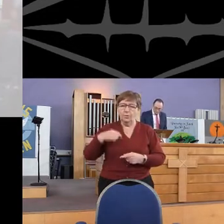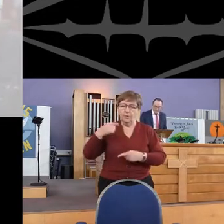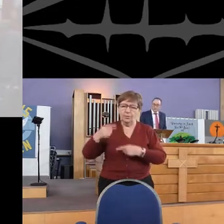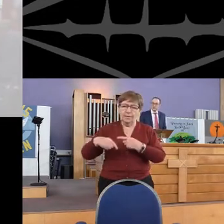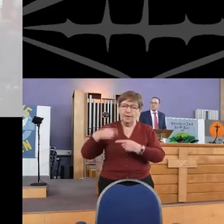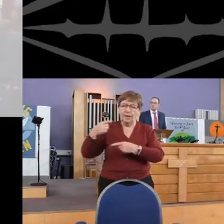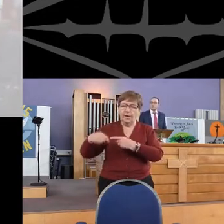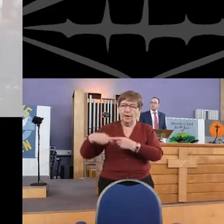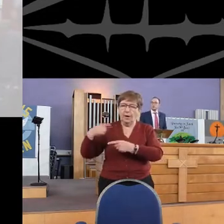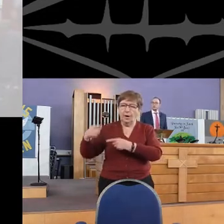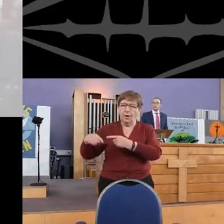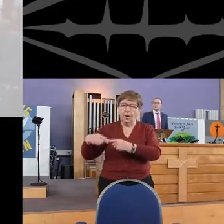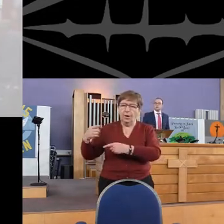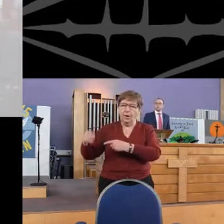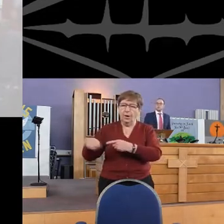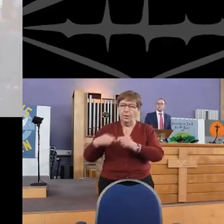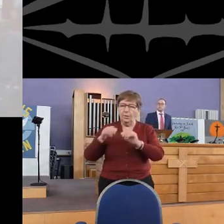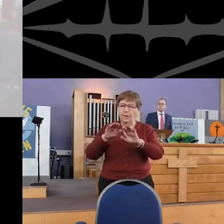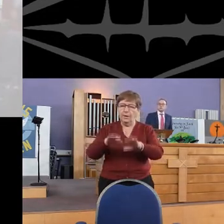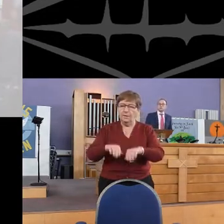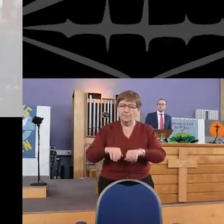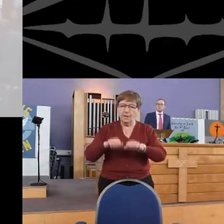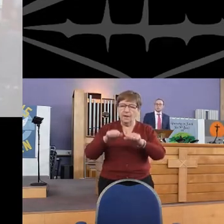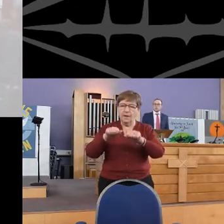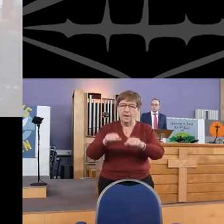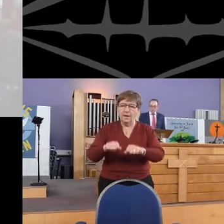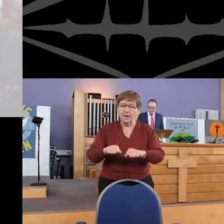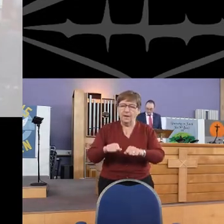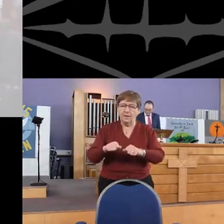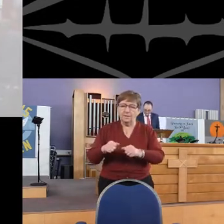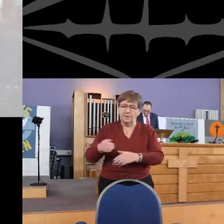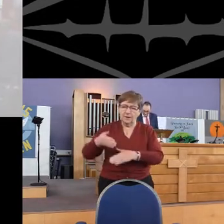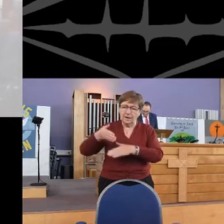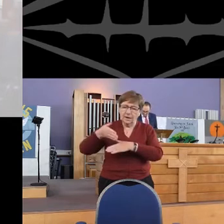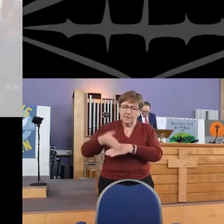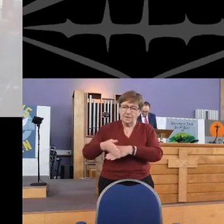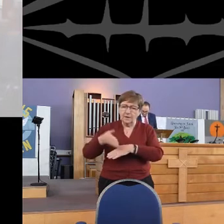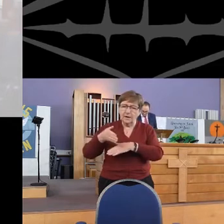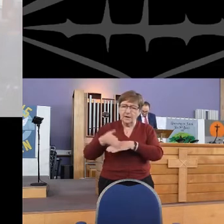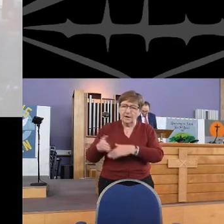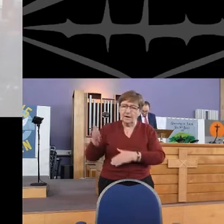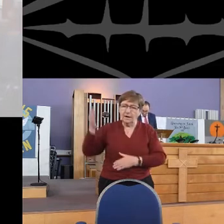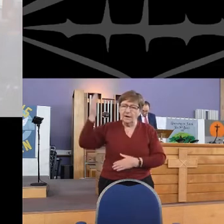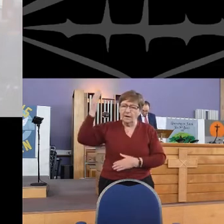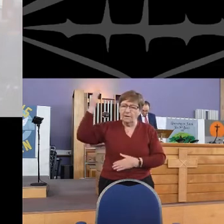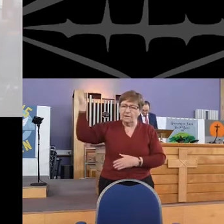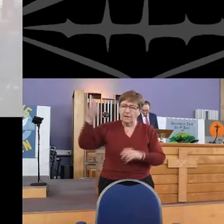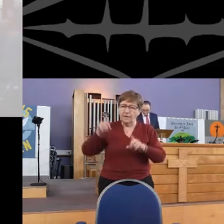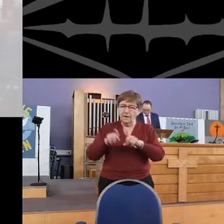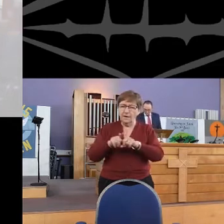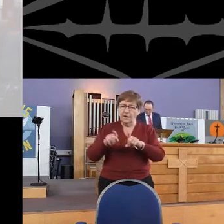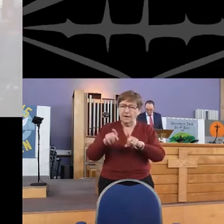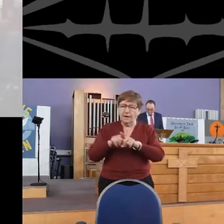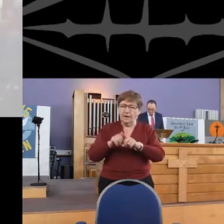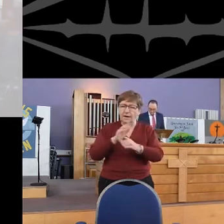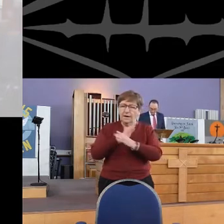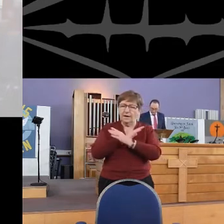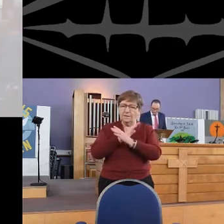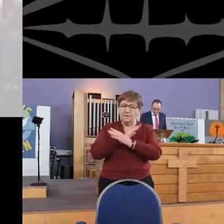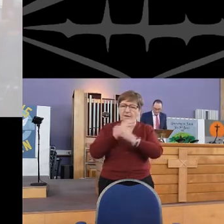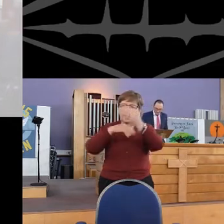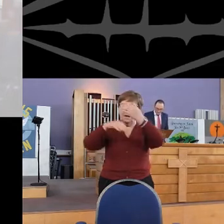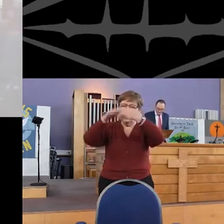through thee, hold me with mercy, turn me